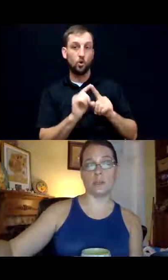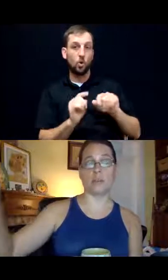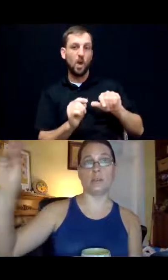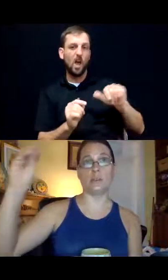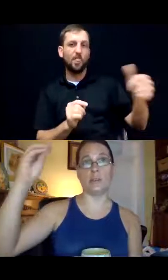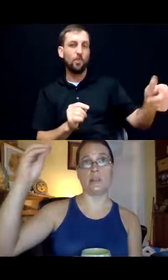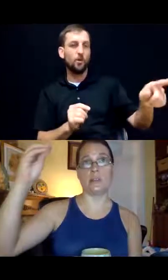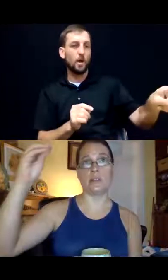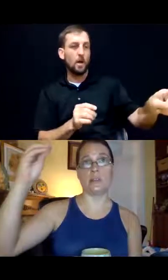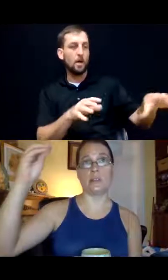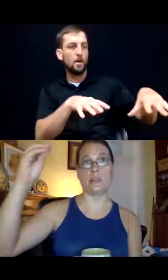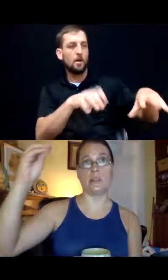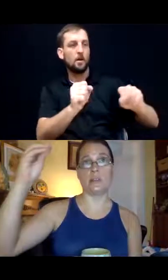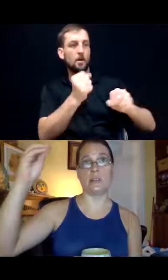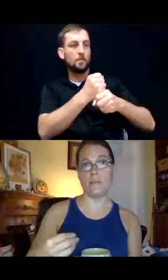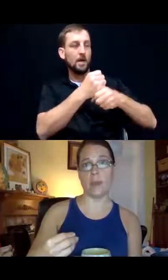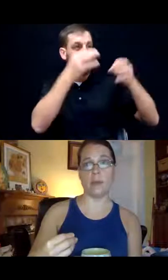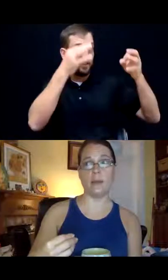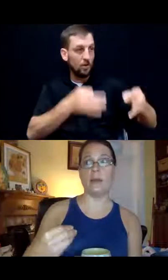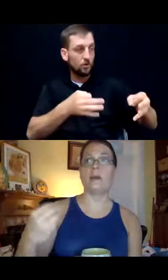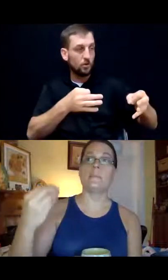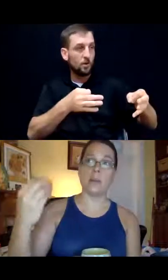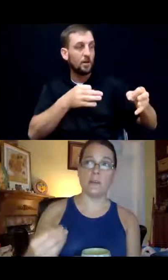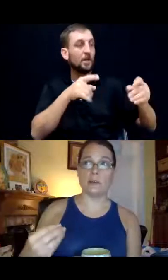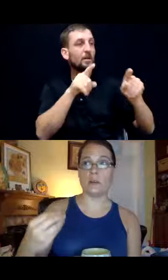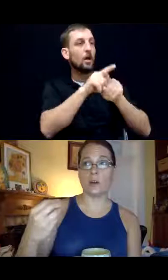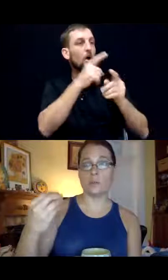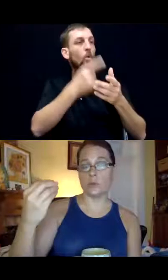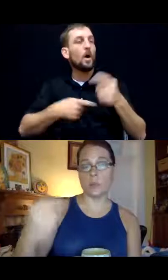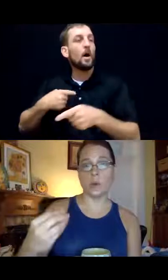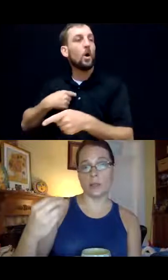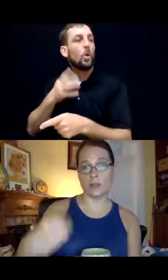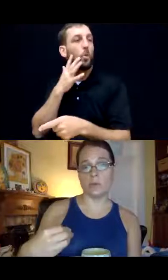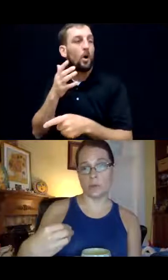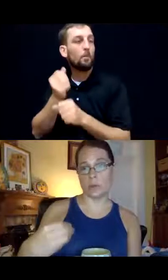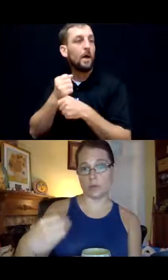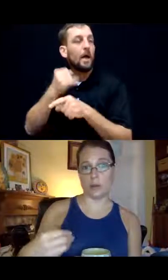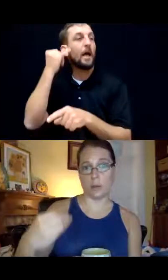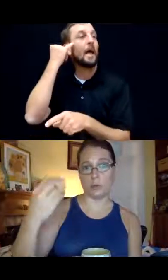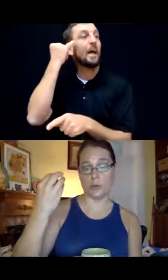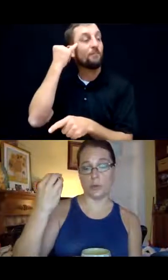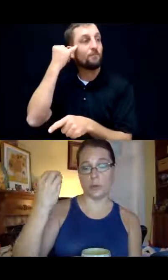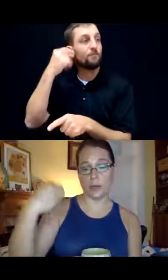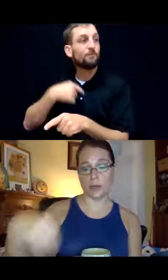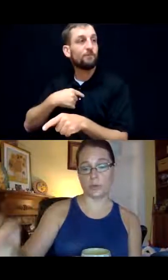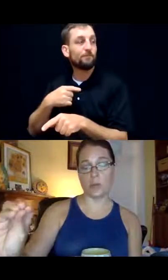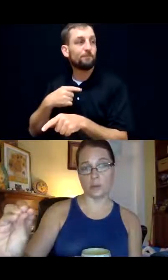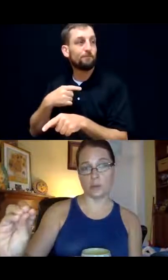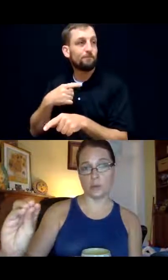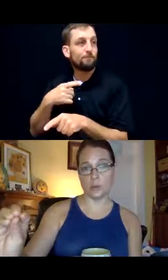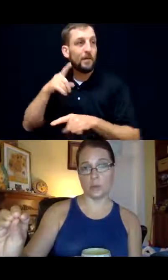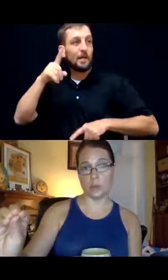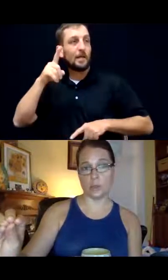decisions that that the individual would have made if it comes to a point that the individual is unable to express